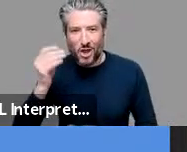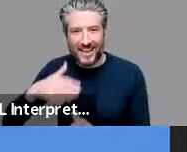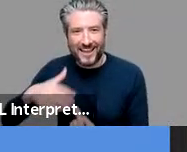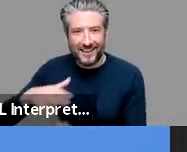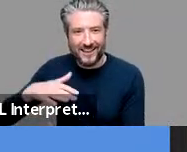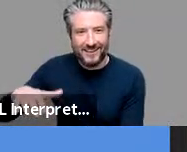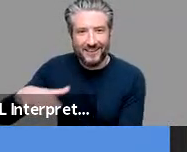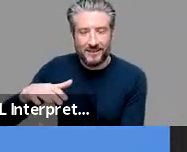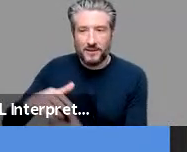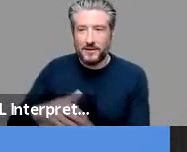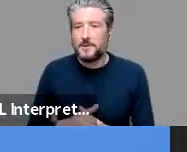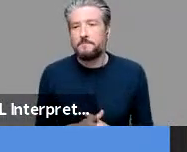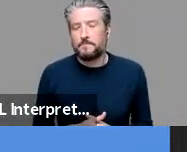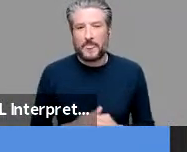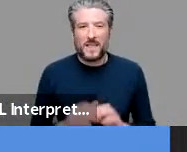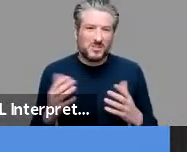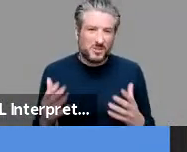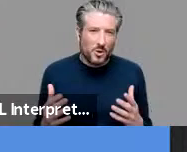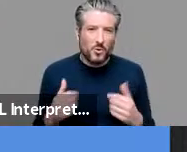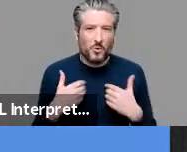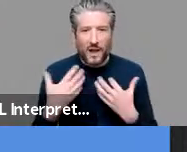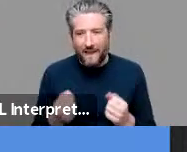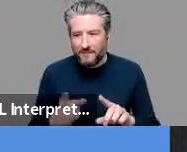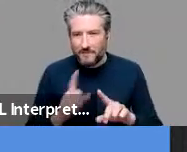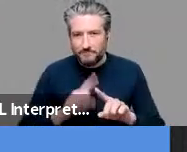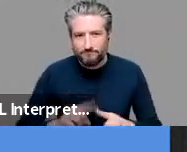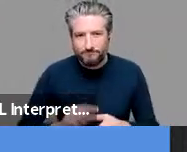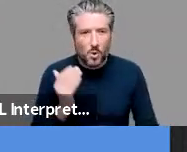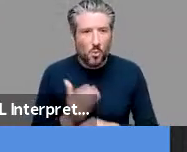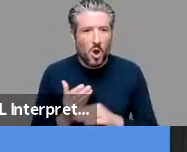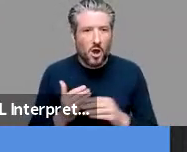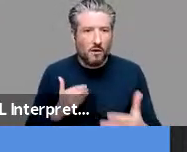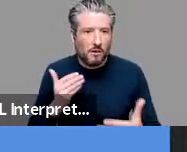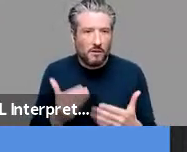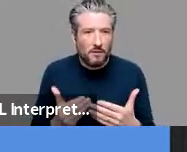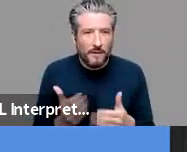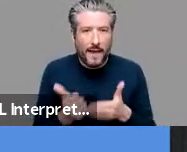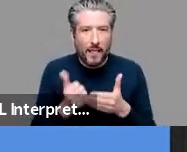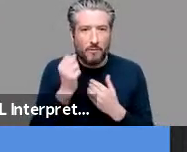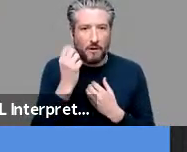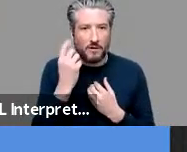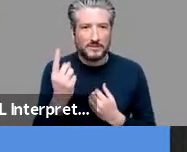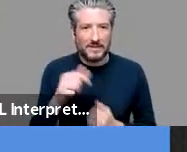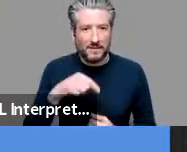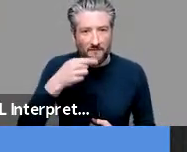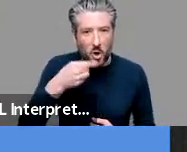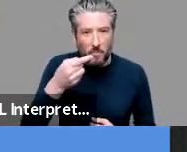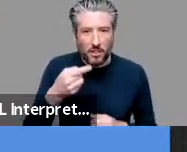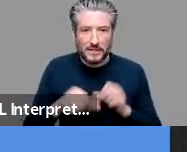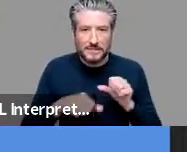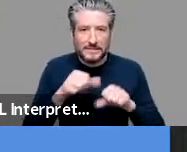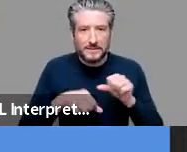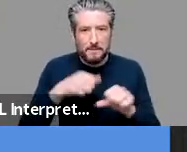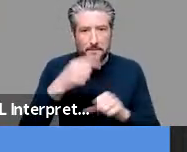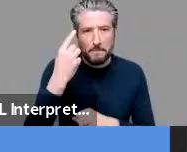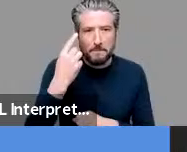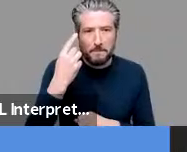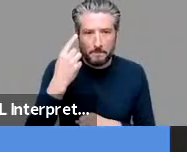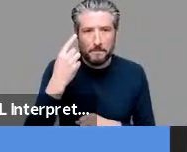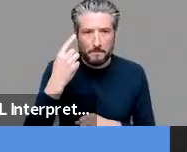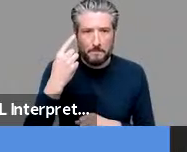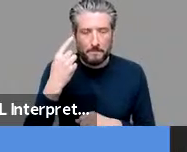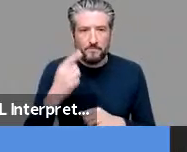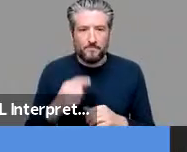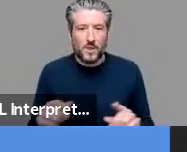present some of the work we are doing on understanding aspects of the nominal and verbal system and we factor learning in by